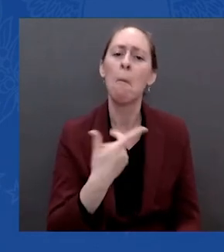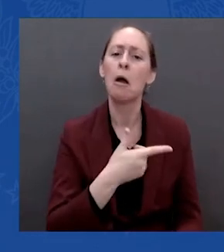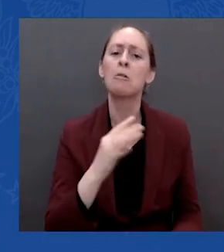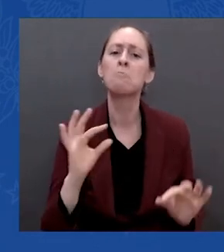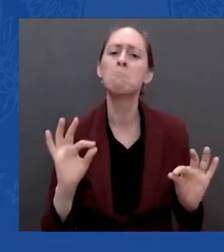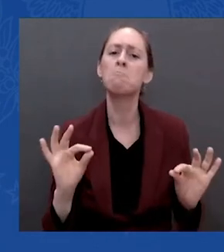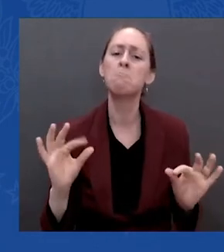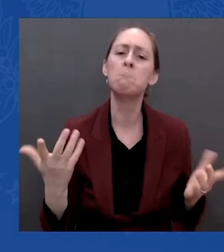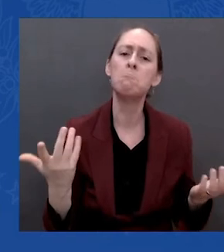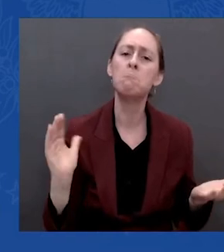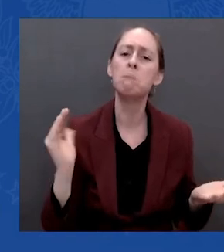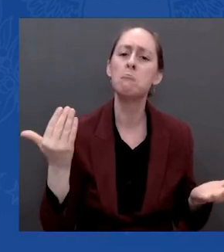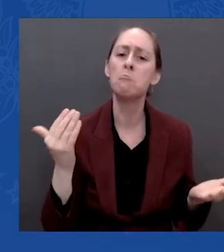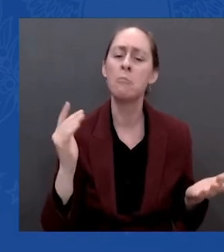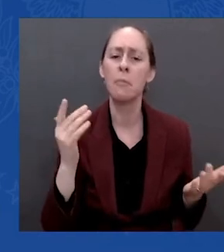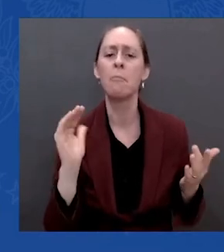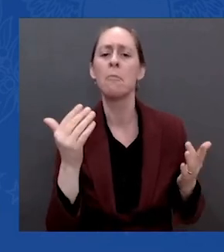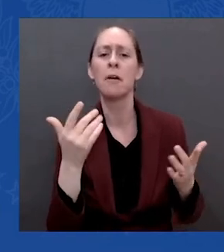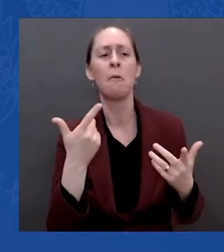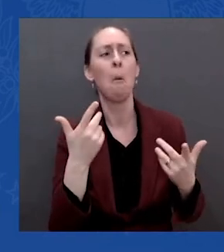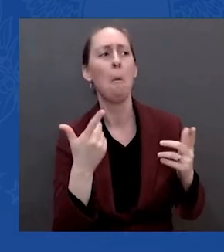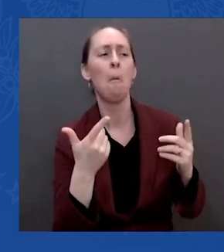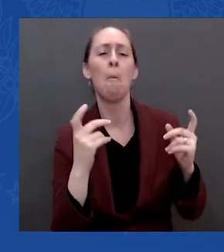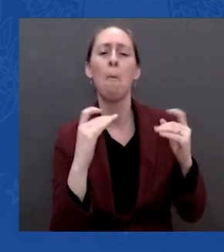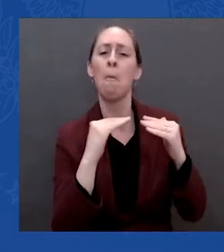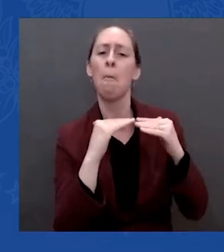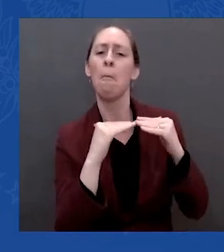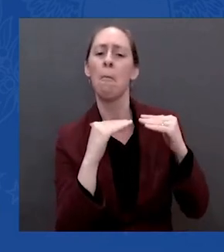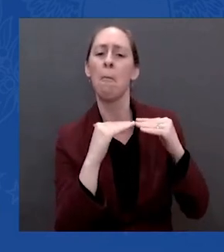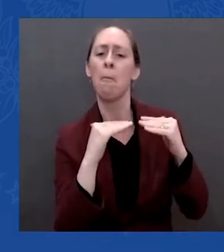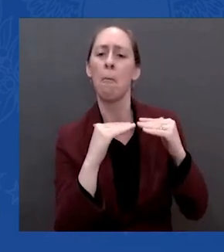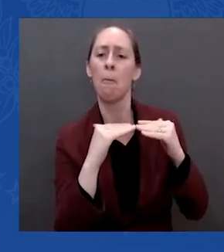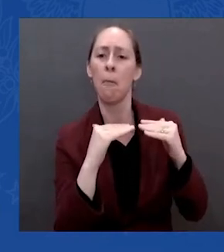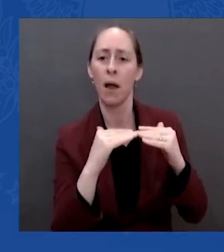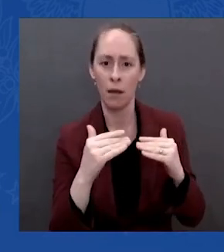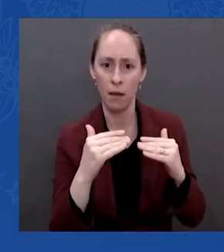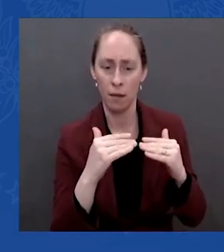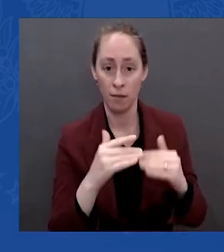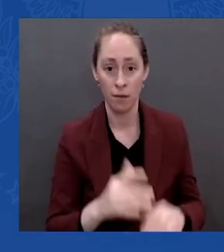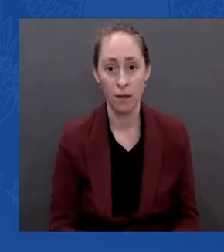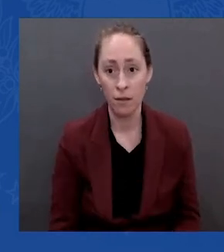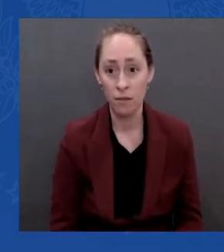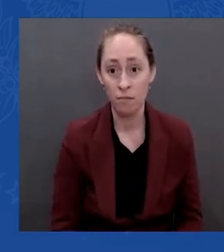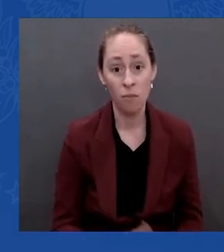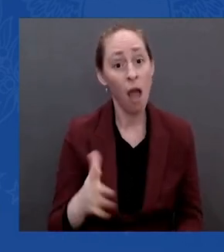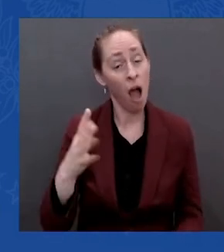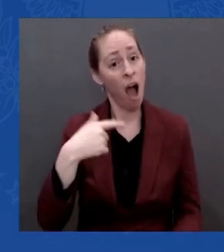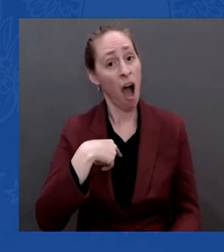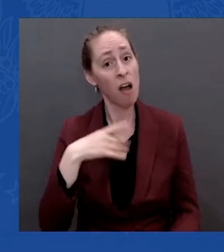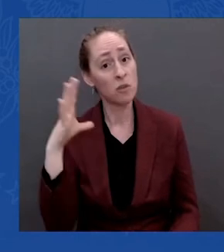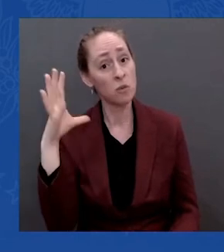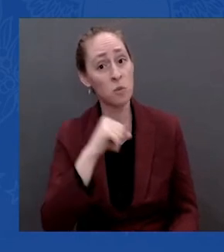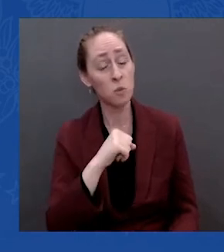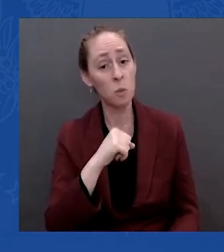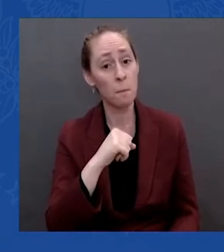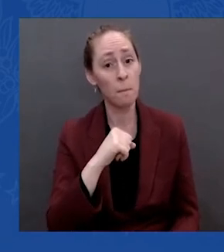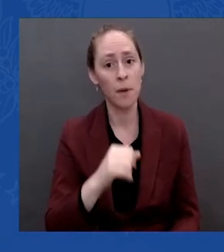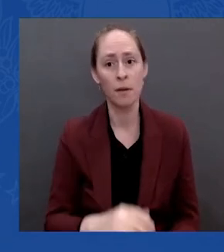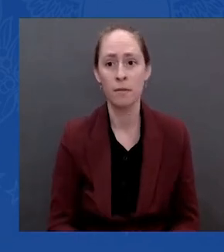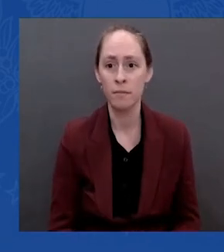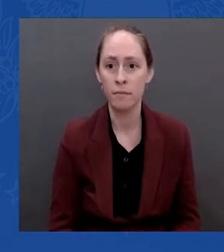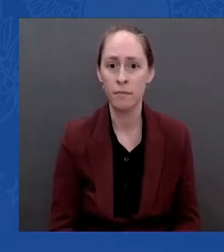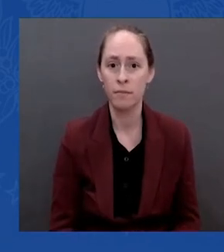he was worthy. I didn't underestimate him and I've read most of everything he's written. Did you read? I shouldn't. I'm not a wise guy.